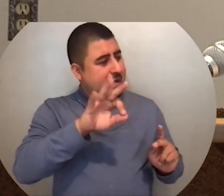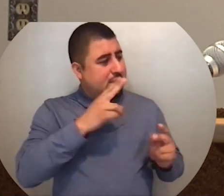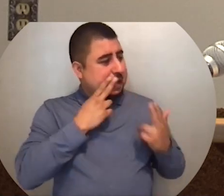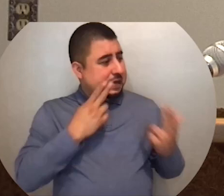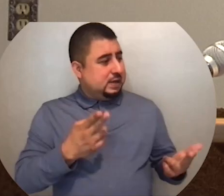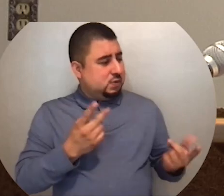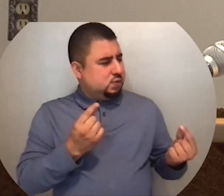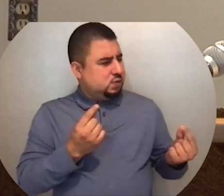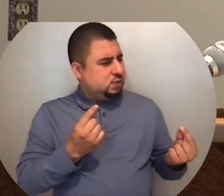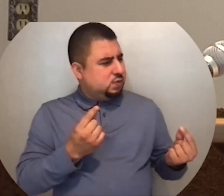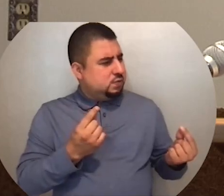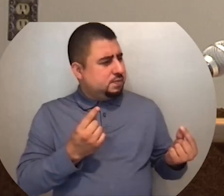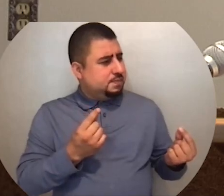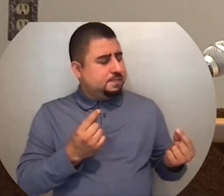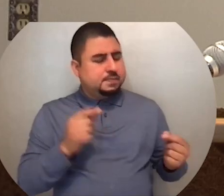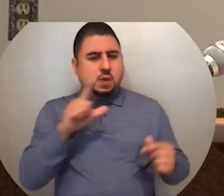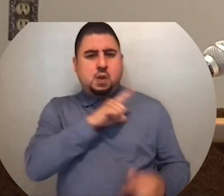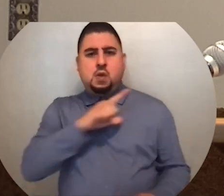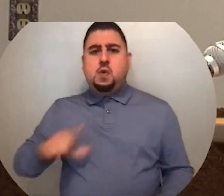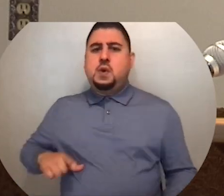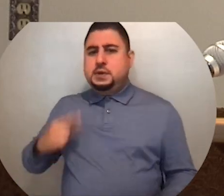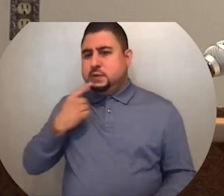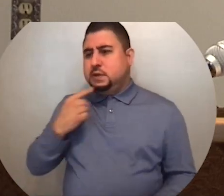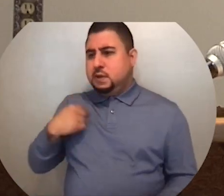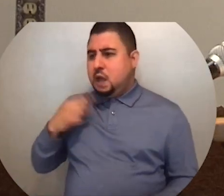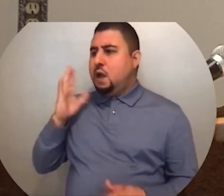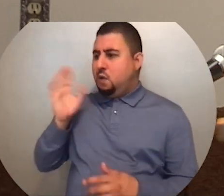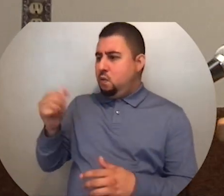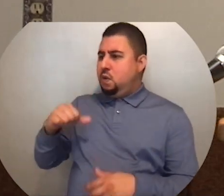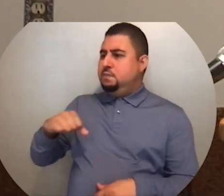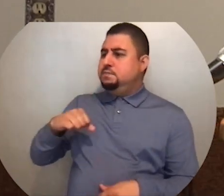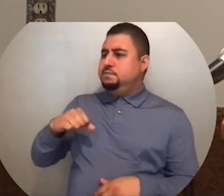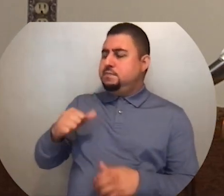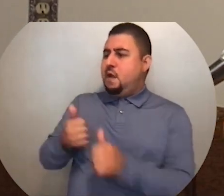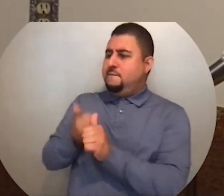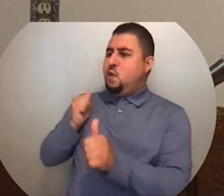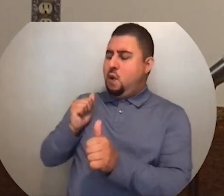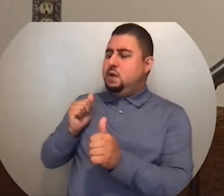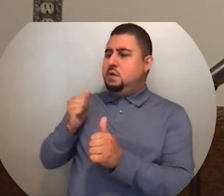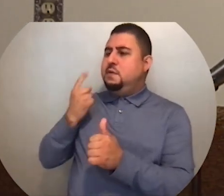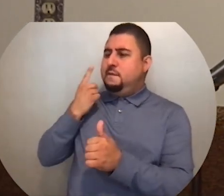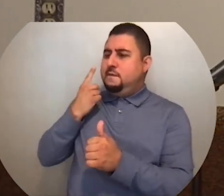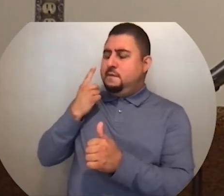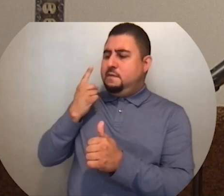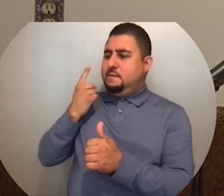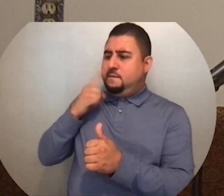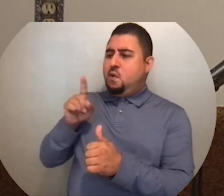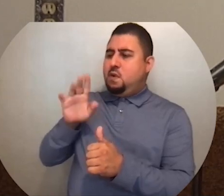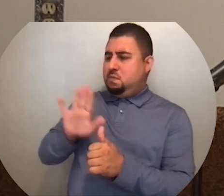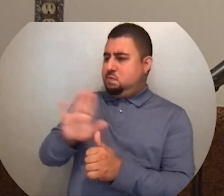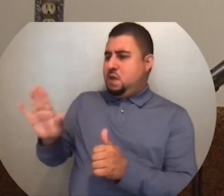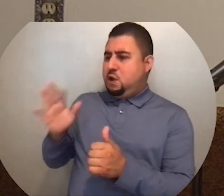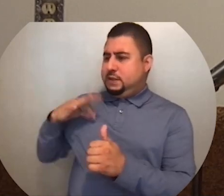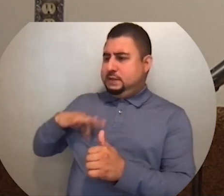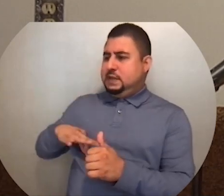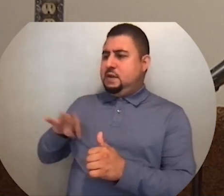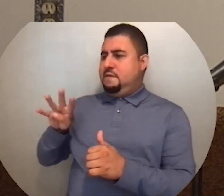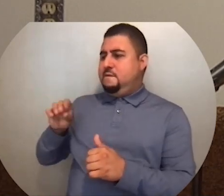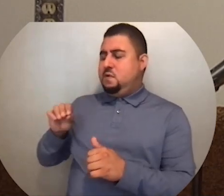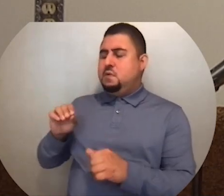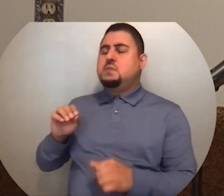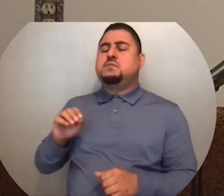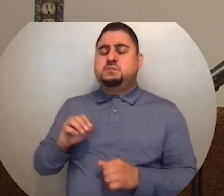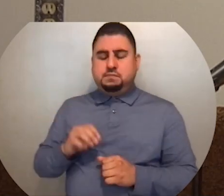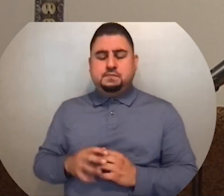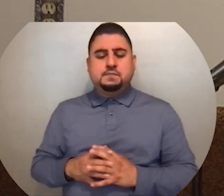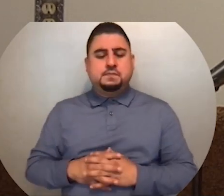He replied, I will forbear doing it for the sake of the forty. Then Abraham